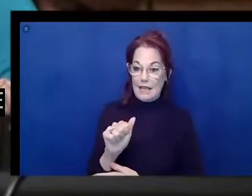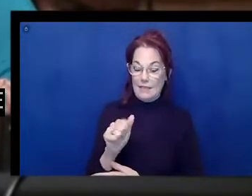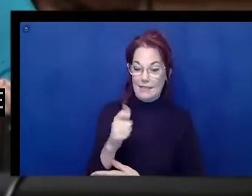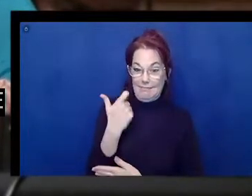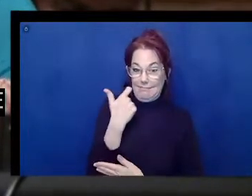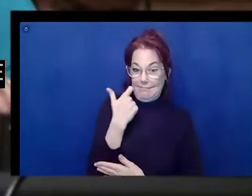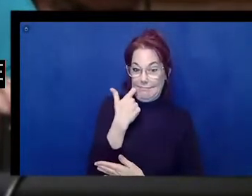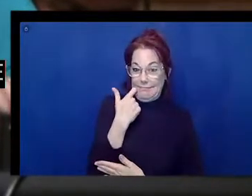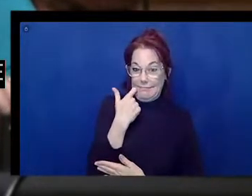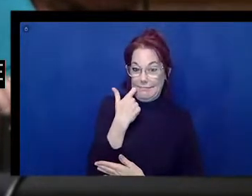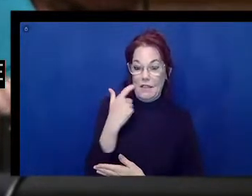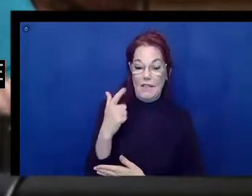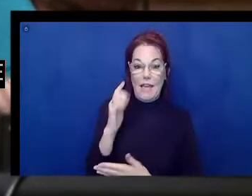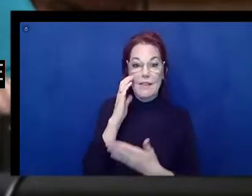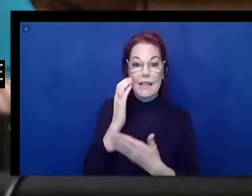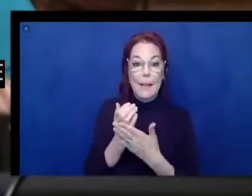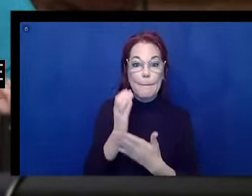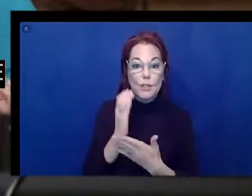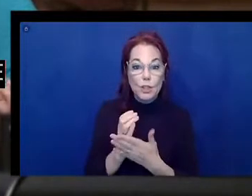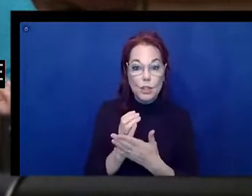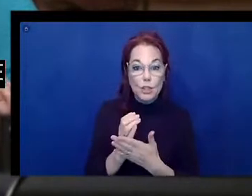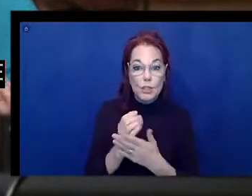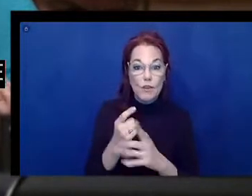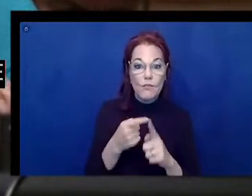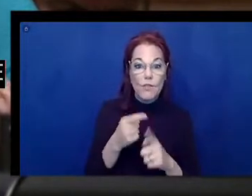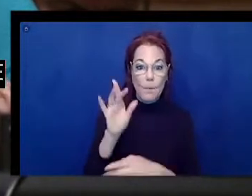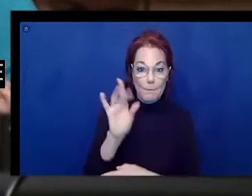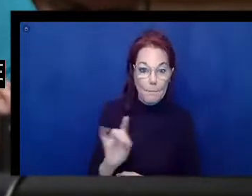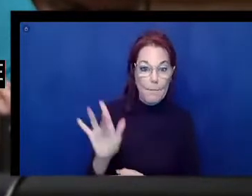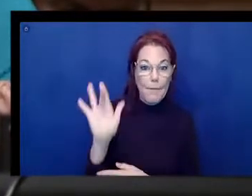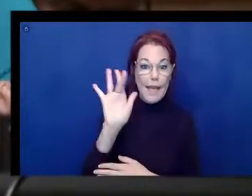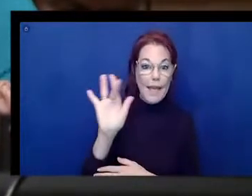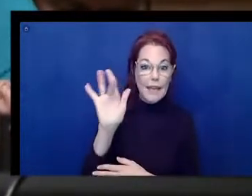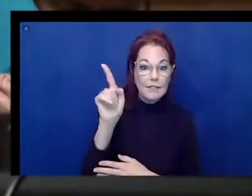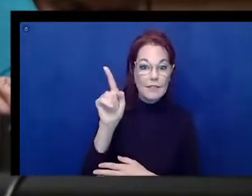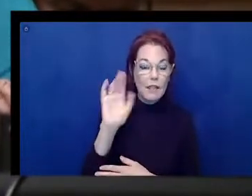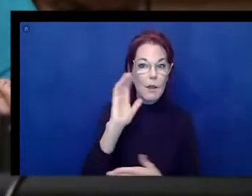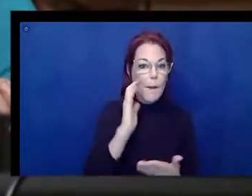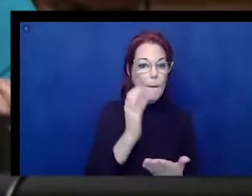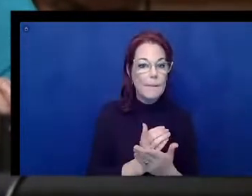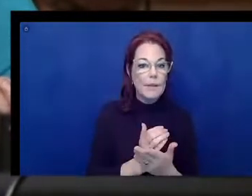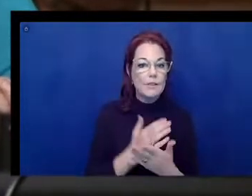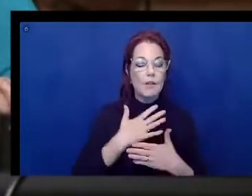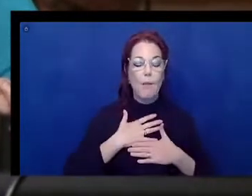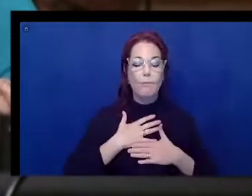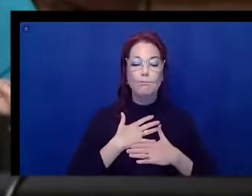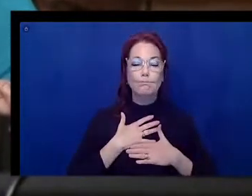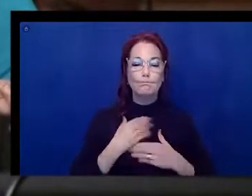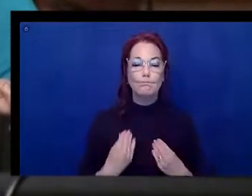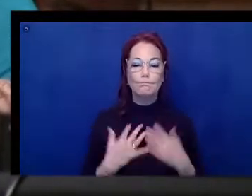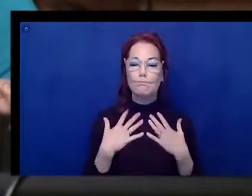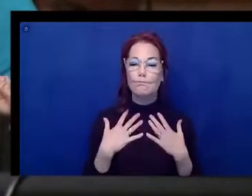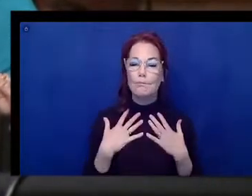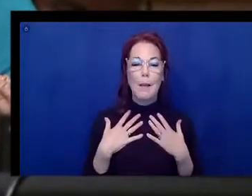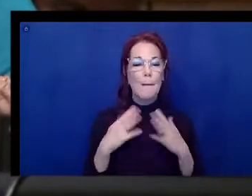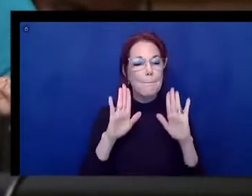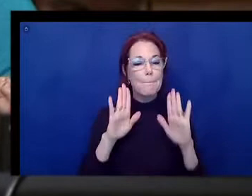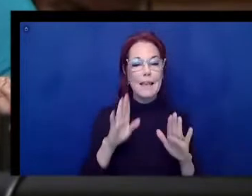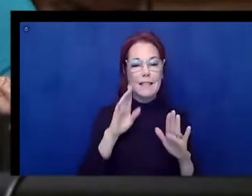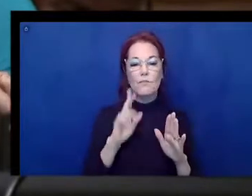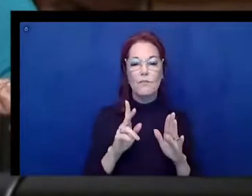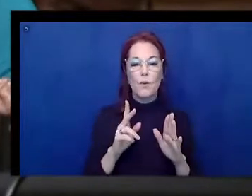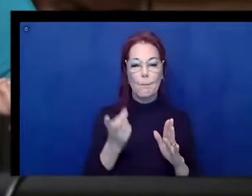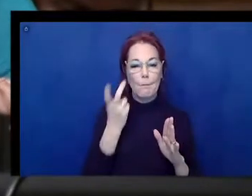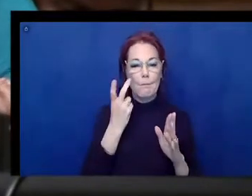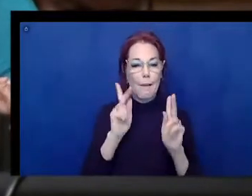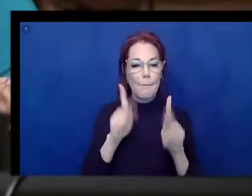images from the, from space, is delightful visit for somebody who's blind. Because it does give us a